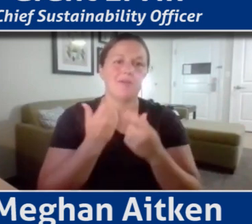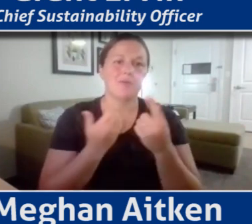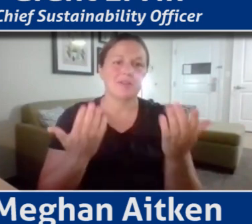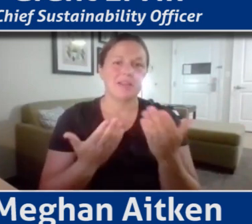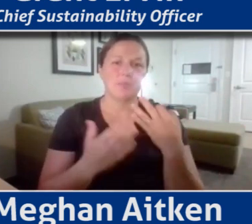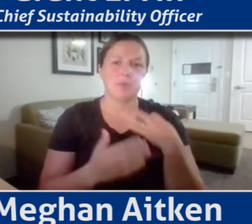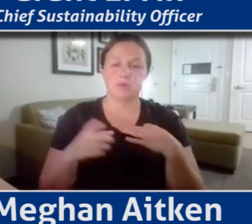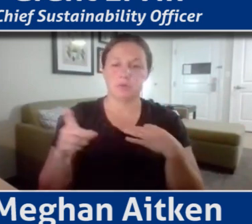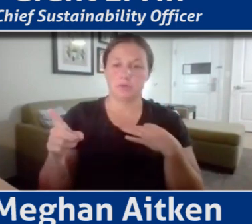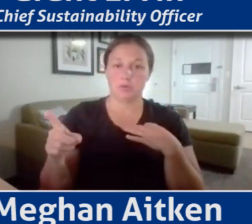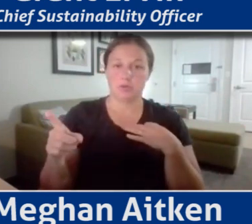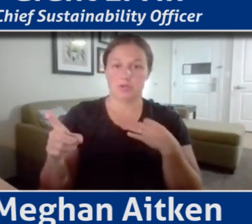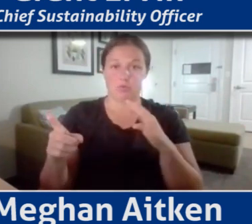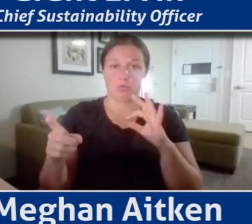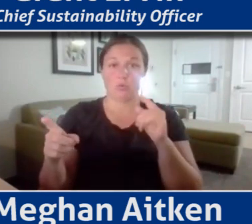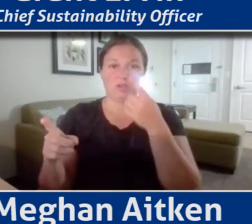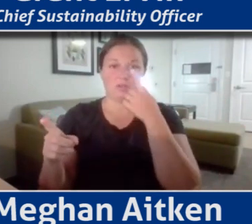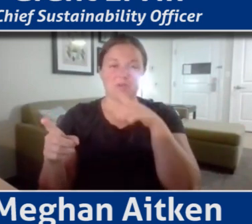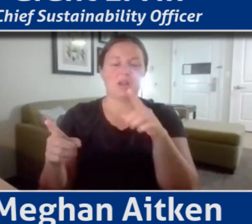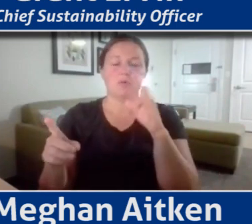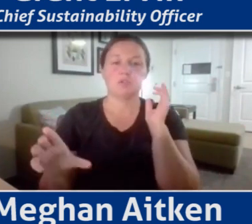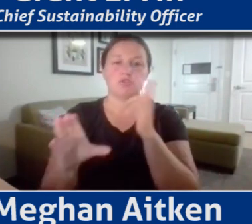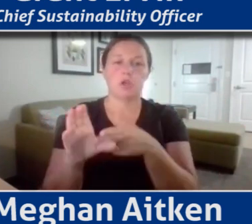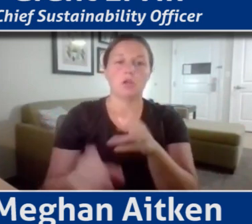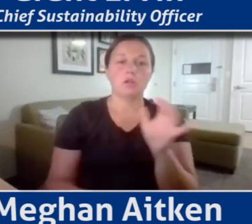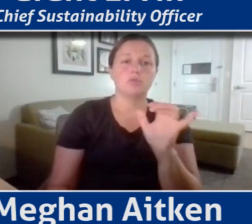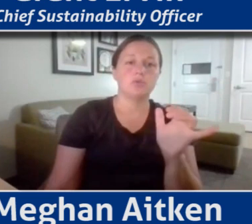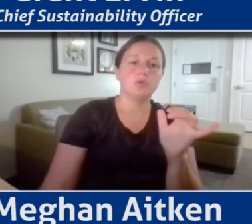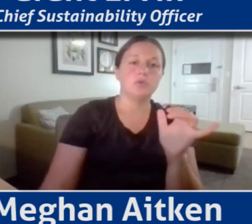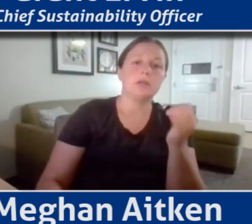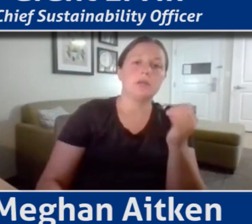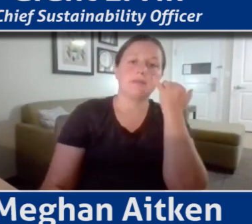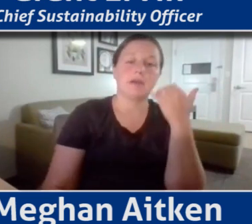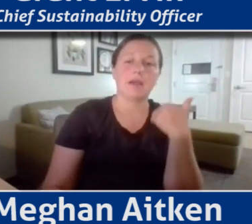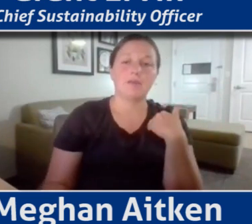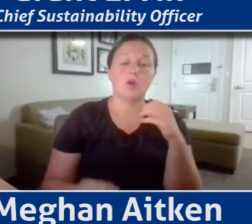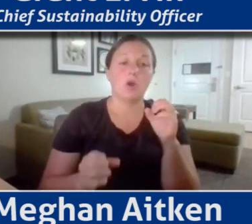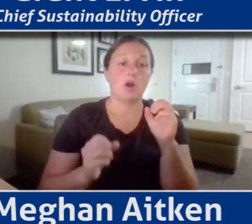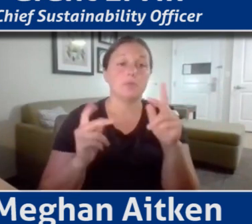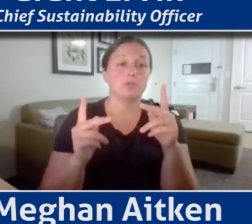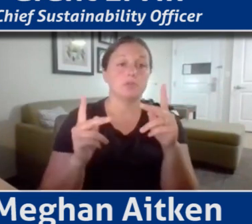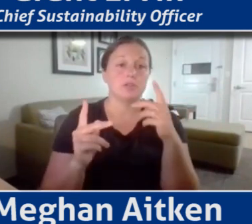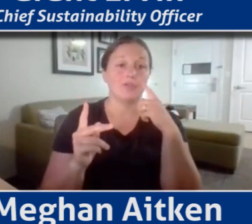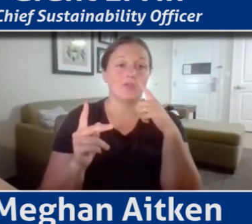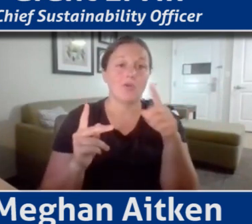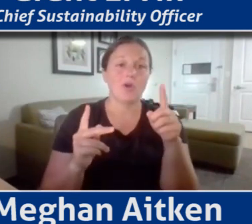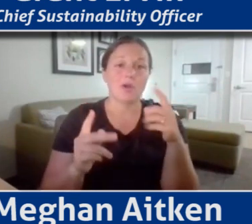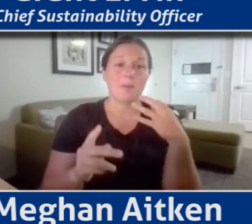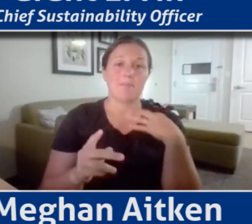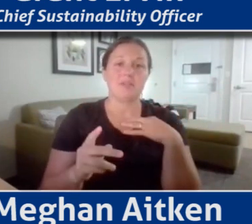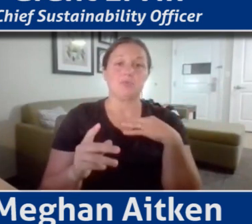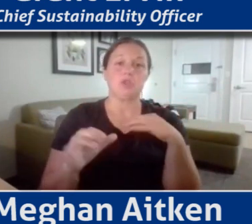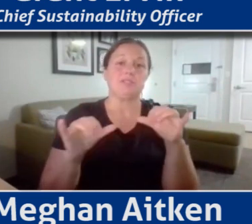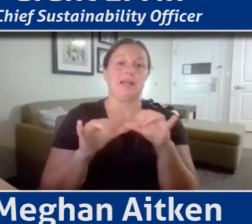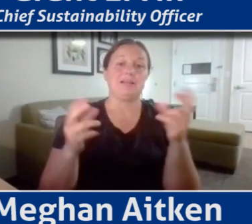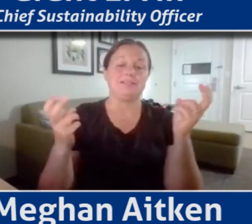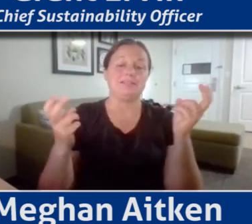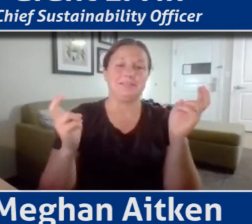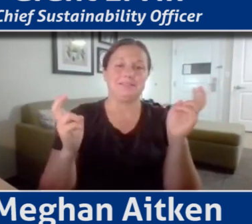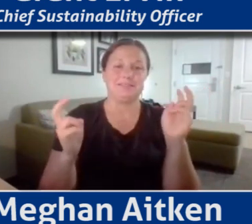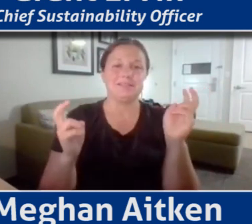in, too, Josiah, if I could. You know, we have an opportunity to Pittsburgh-size our SDGs.